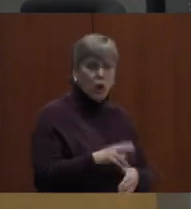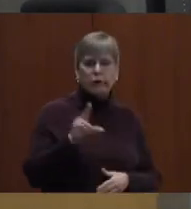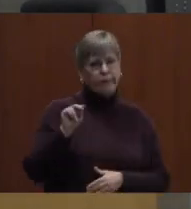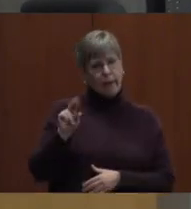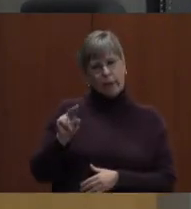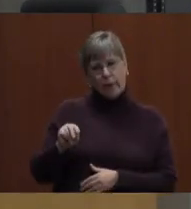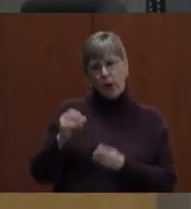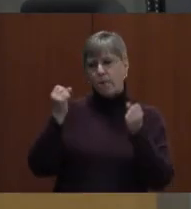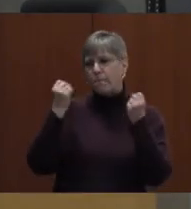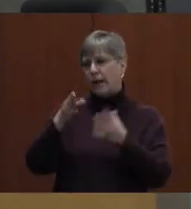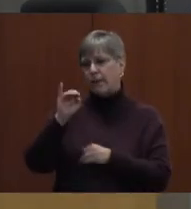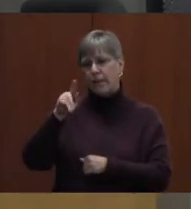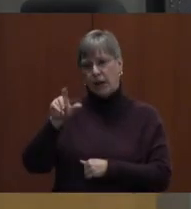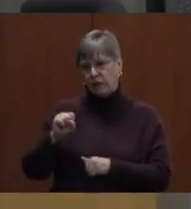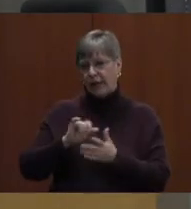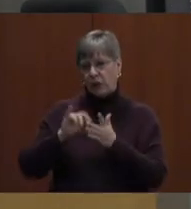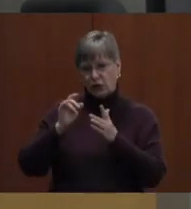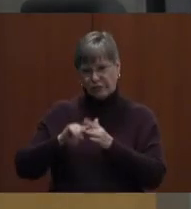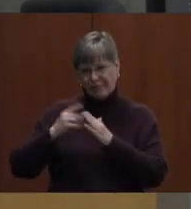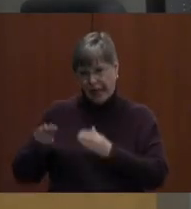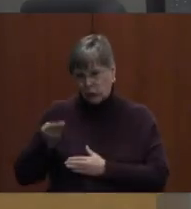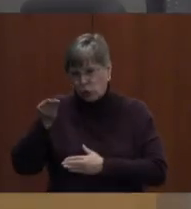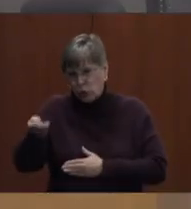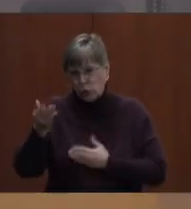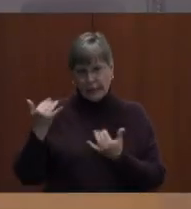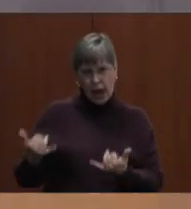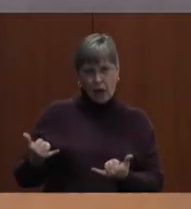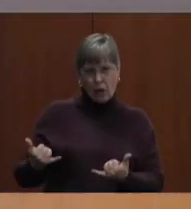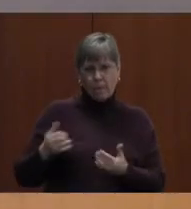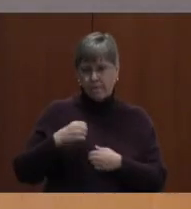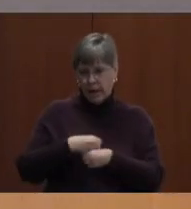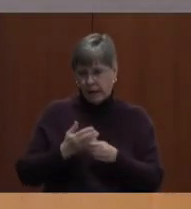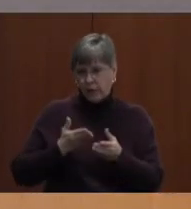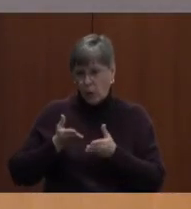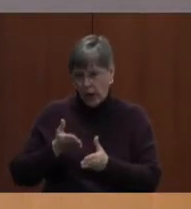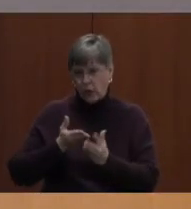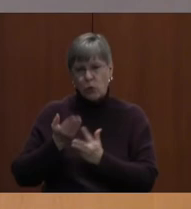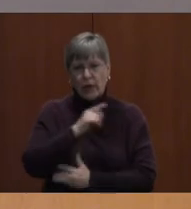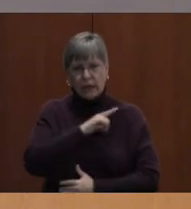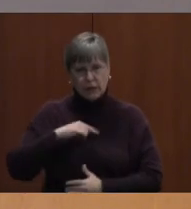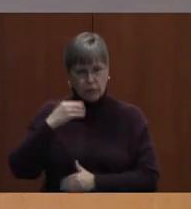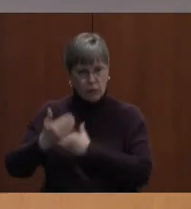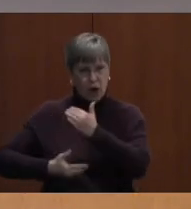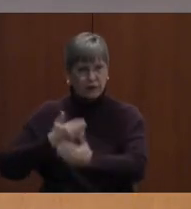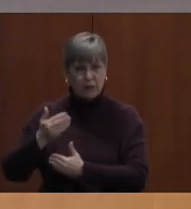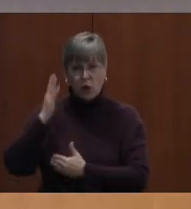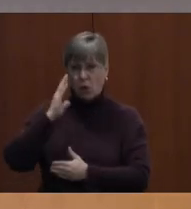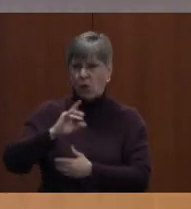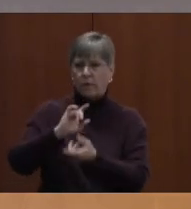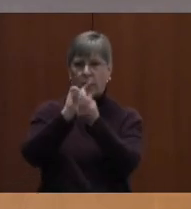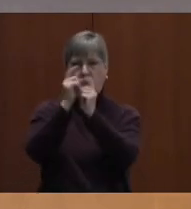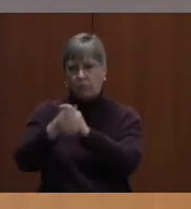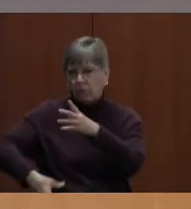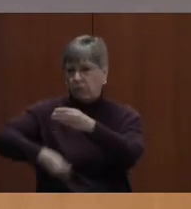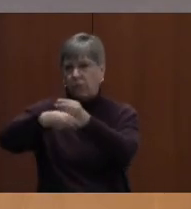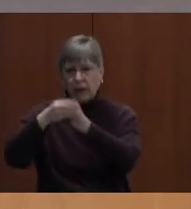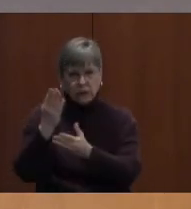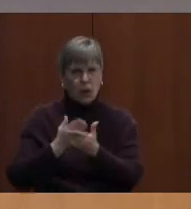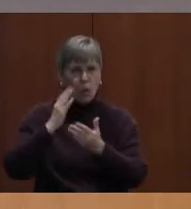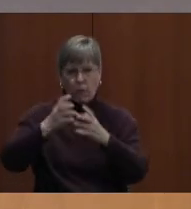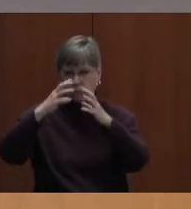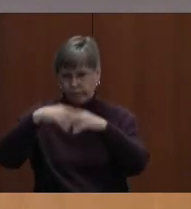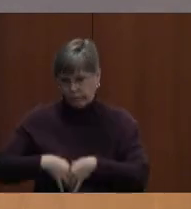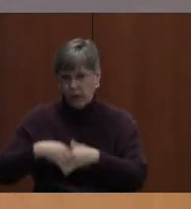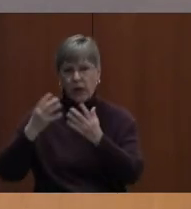just getting introduced and making their way through the process. They'll be amended and changed, and some of them will